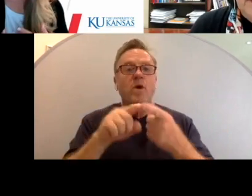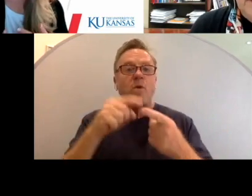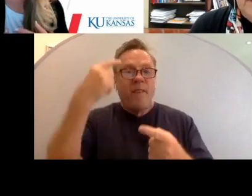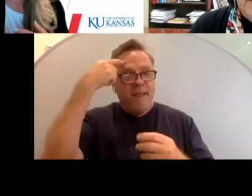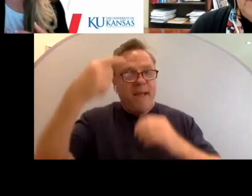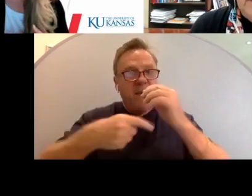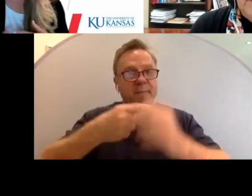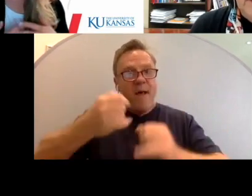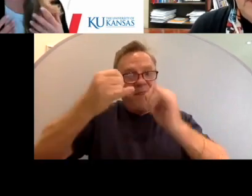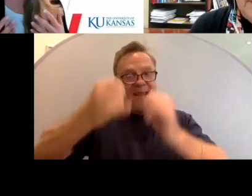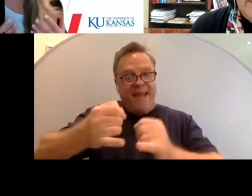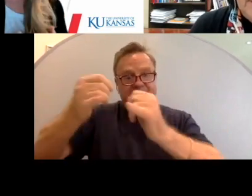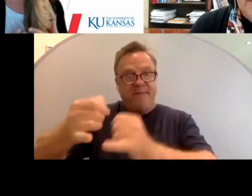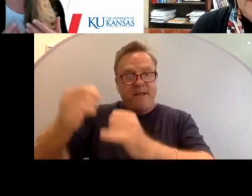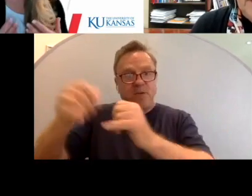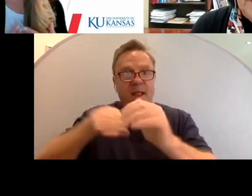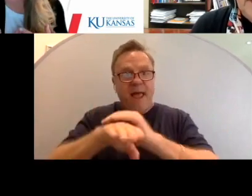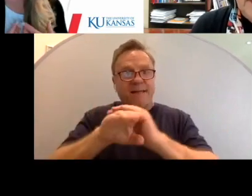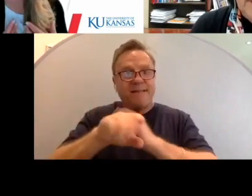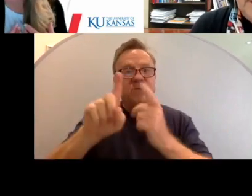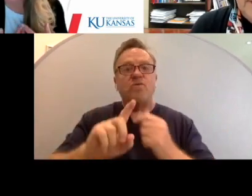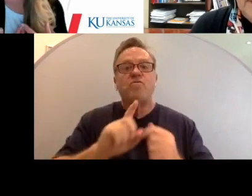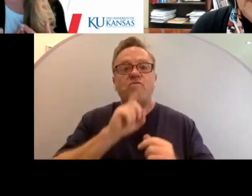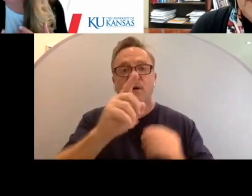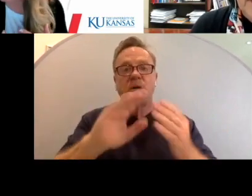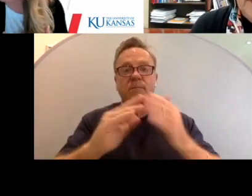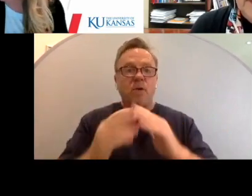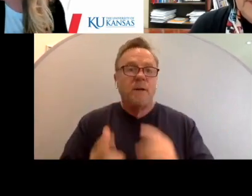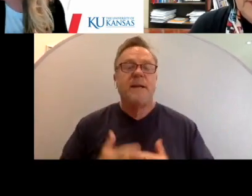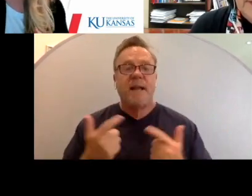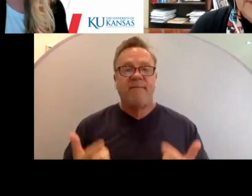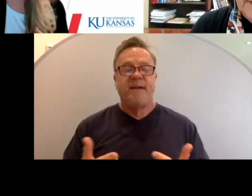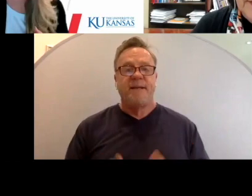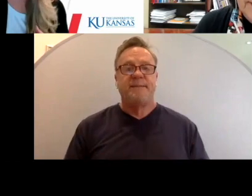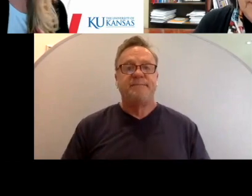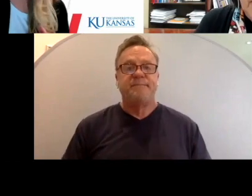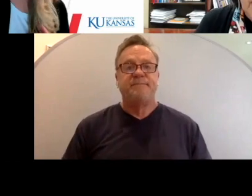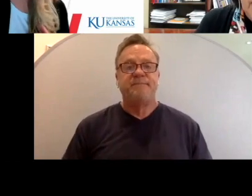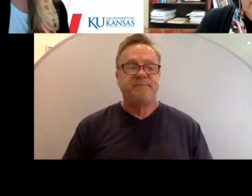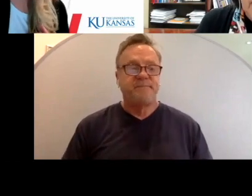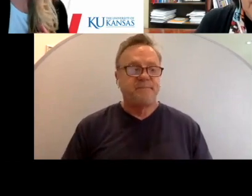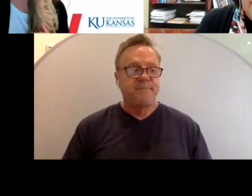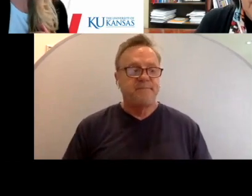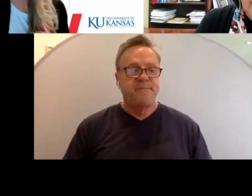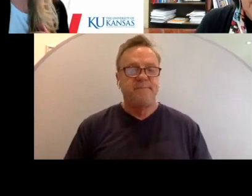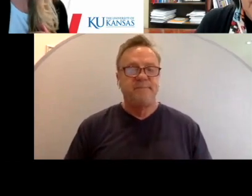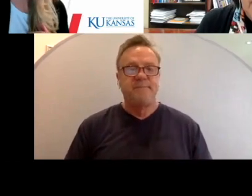individual's access to real community living. Next slide, please.